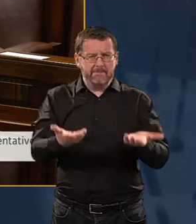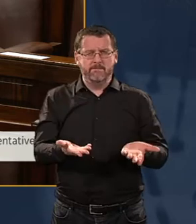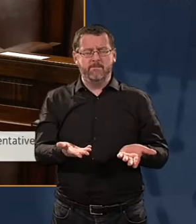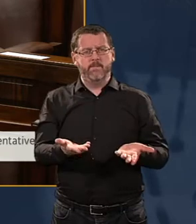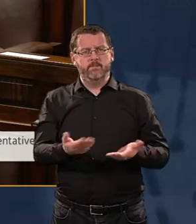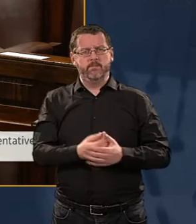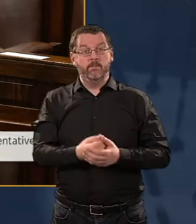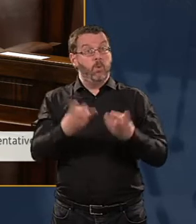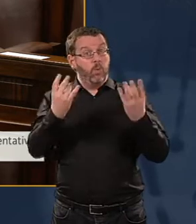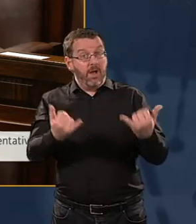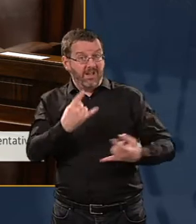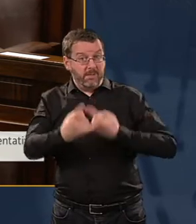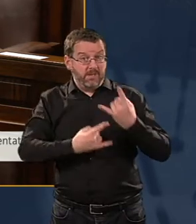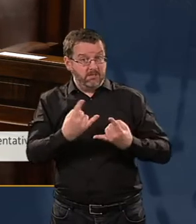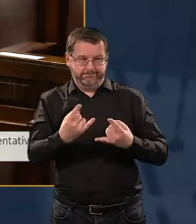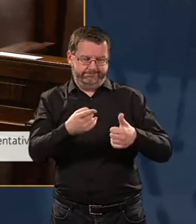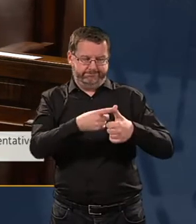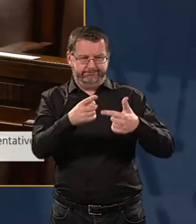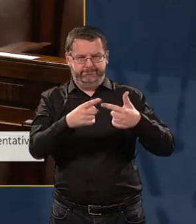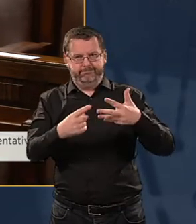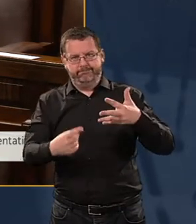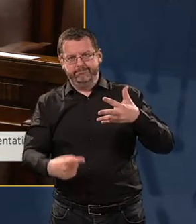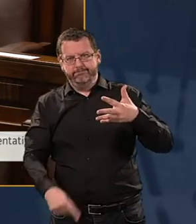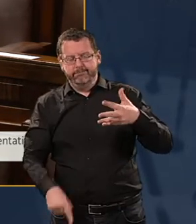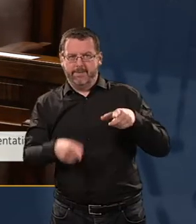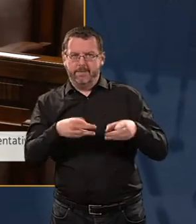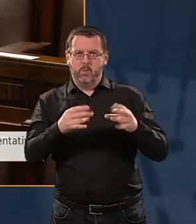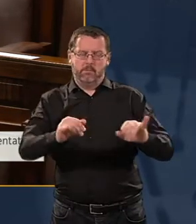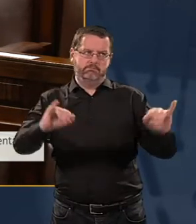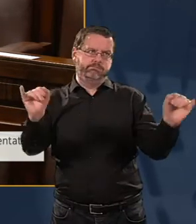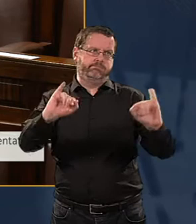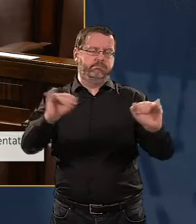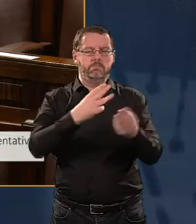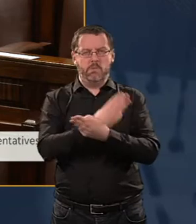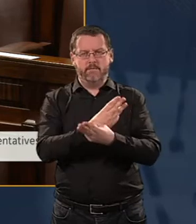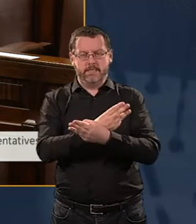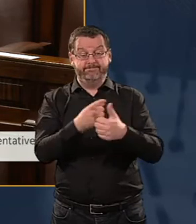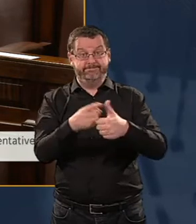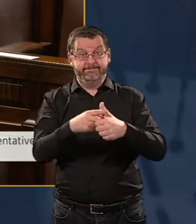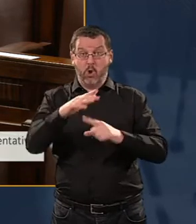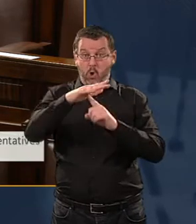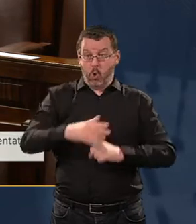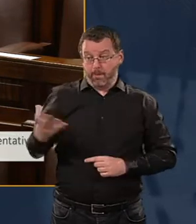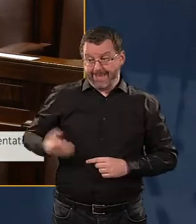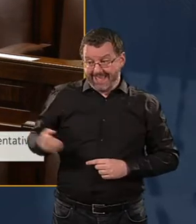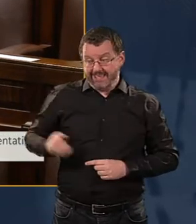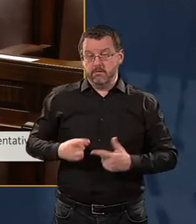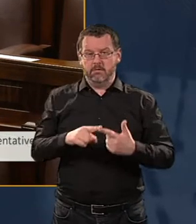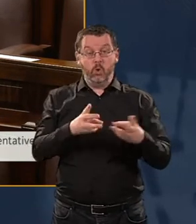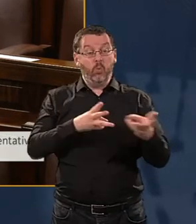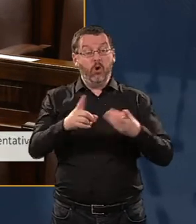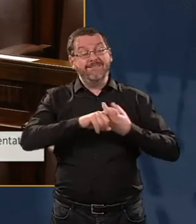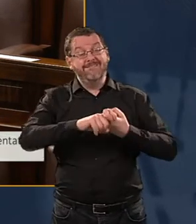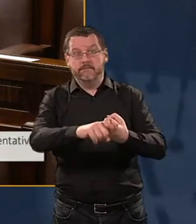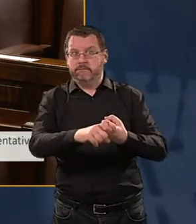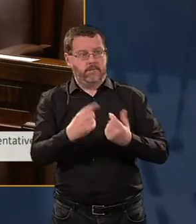many contributory factors to this obscene level of poverty. Low pay, precarious work, the